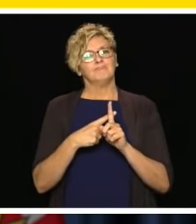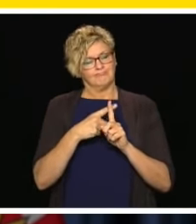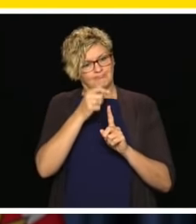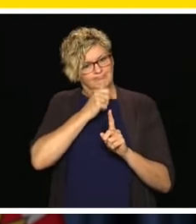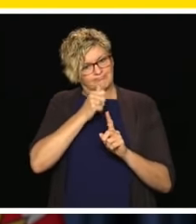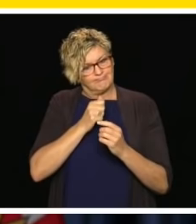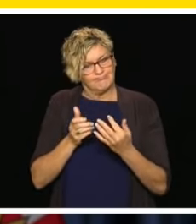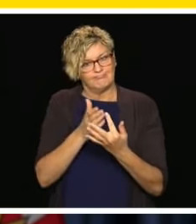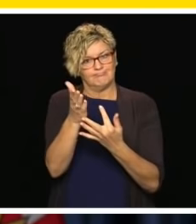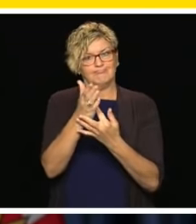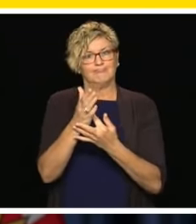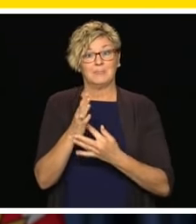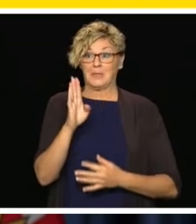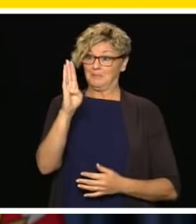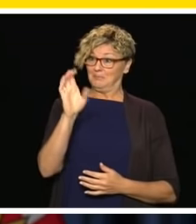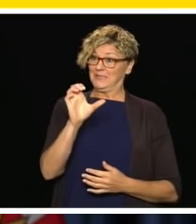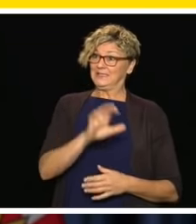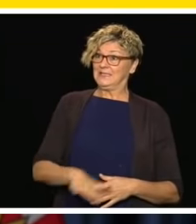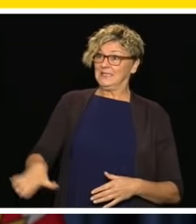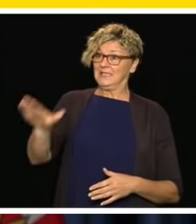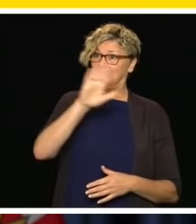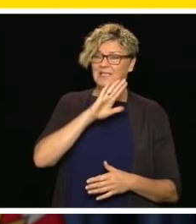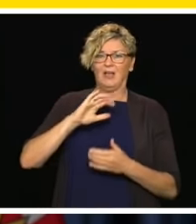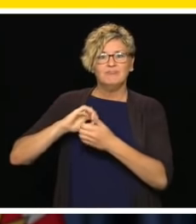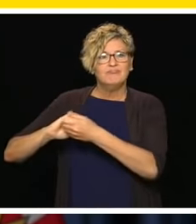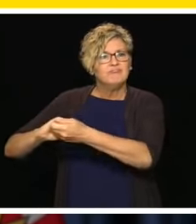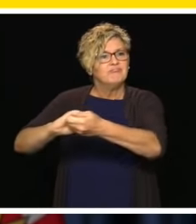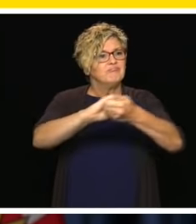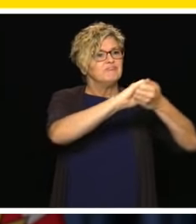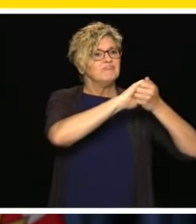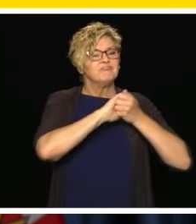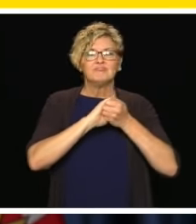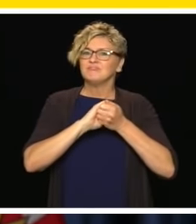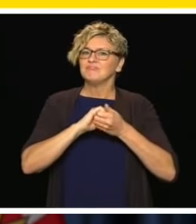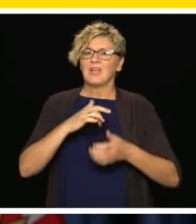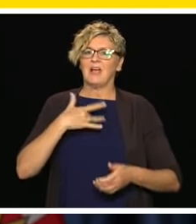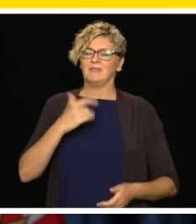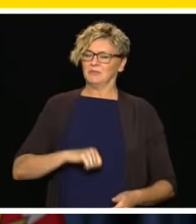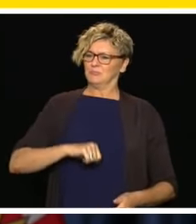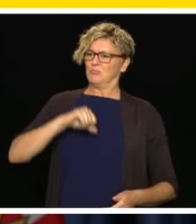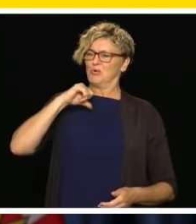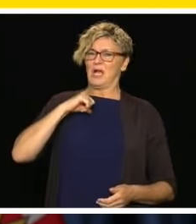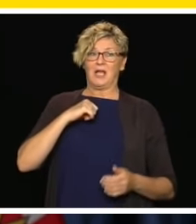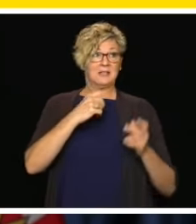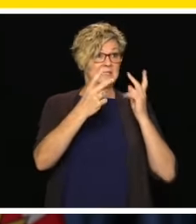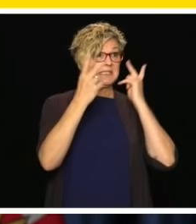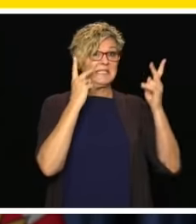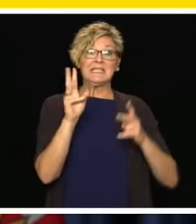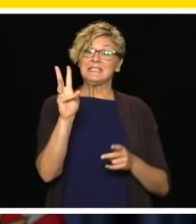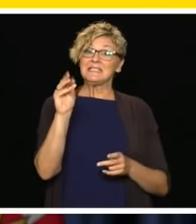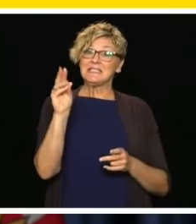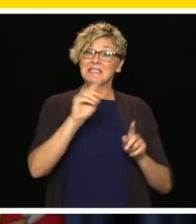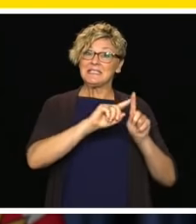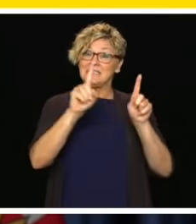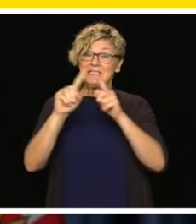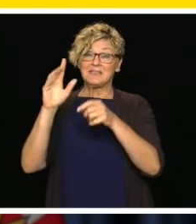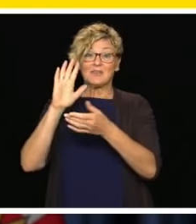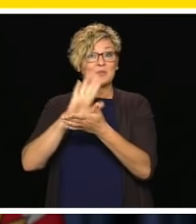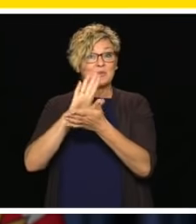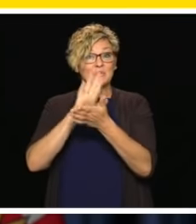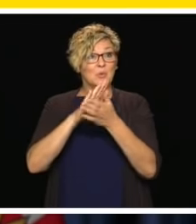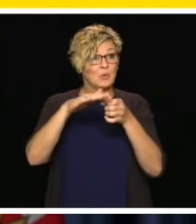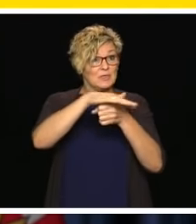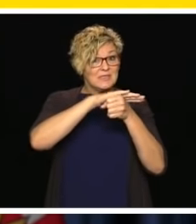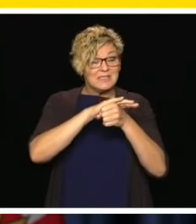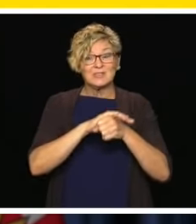has been the collaborative way and I am so proud that the Ministry of Education, the 60 school districts, independent schools, have worked with